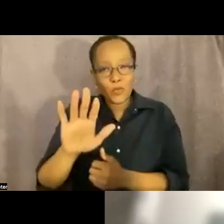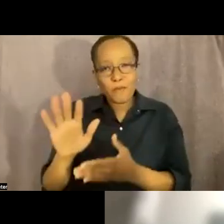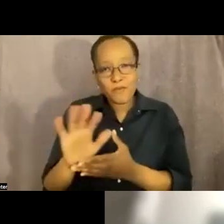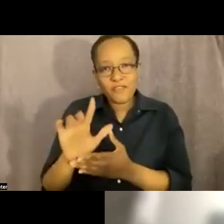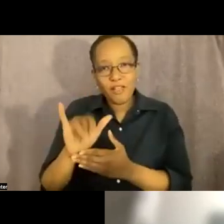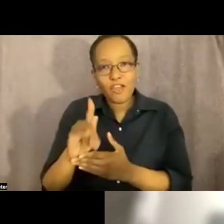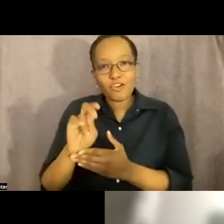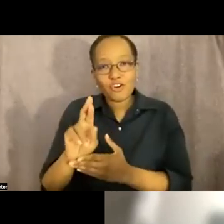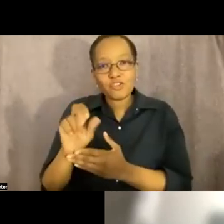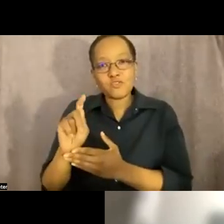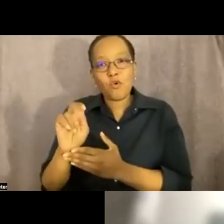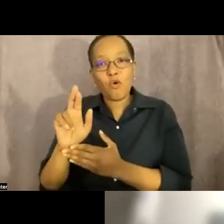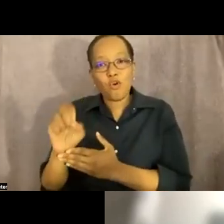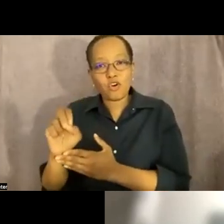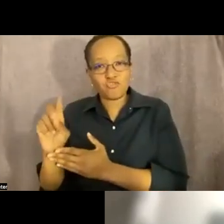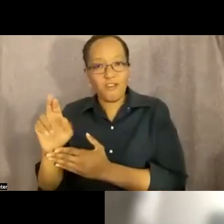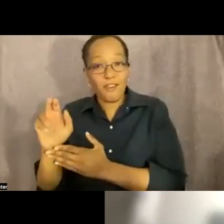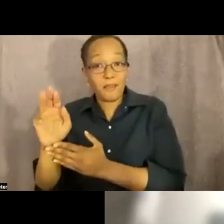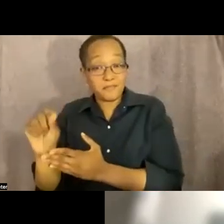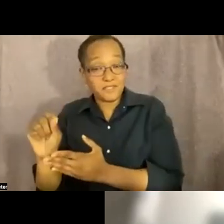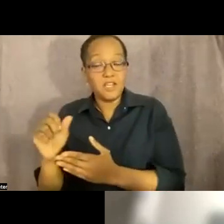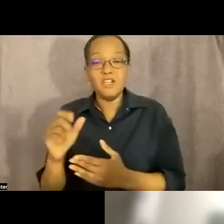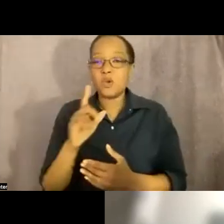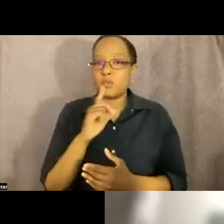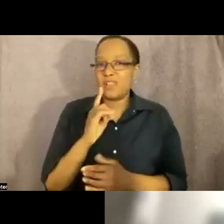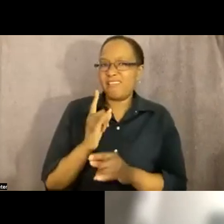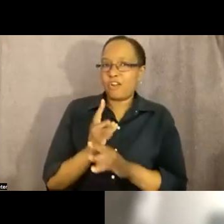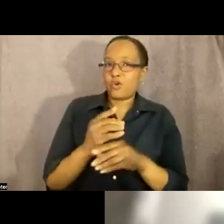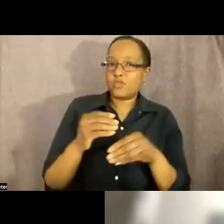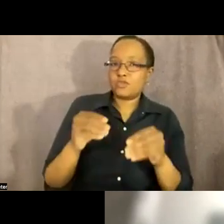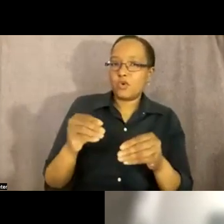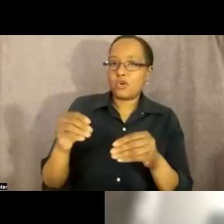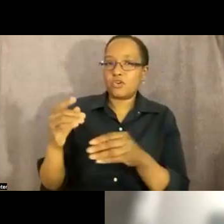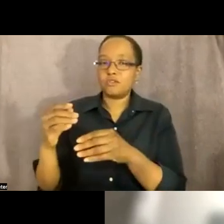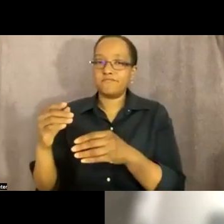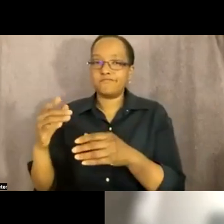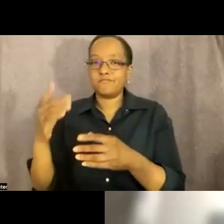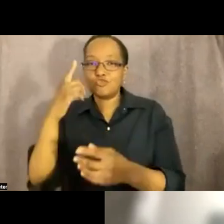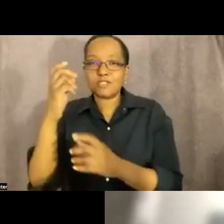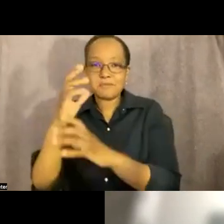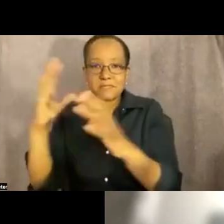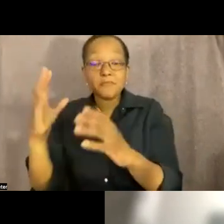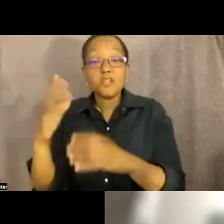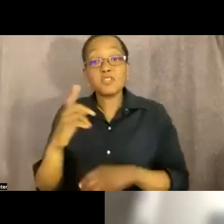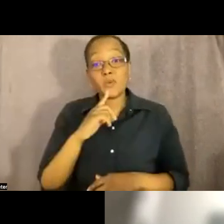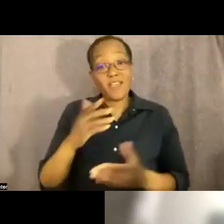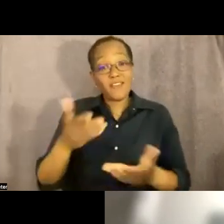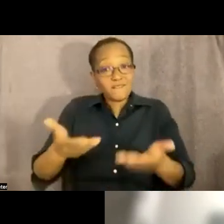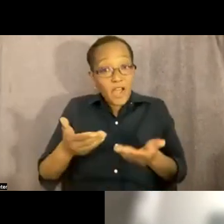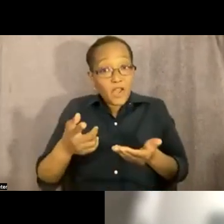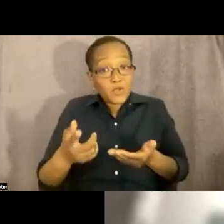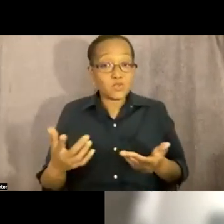um so this is an invitation to to to to to host an event at the peace and healing center